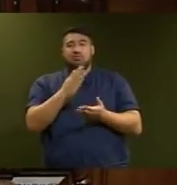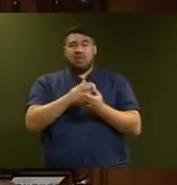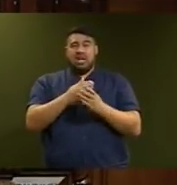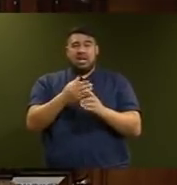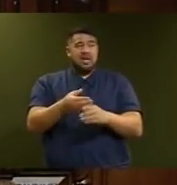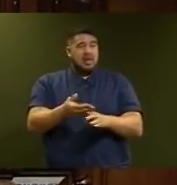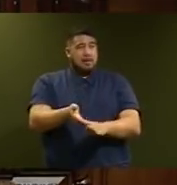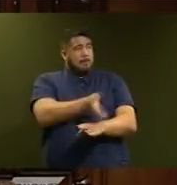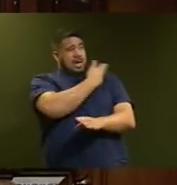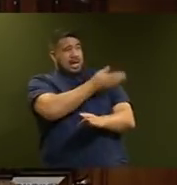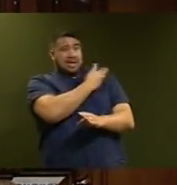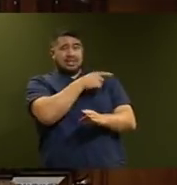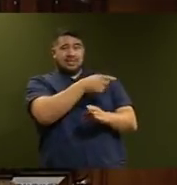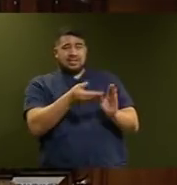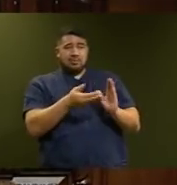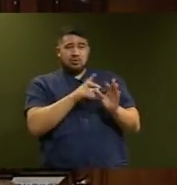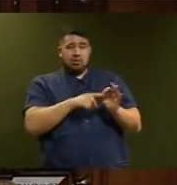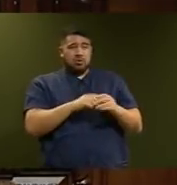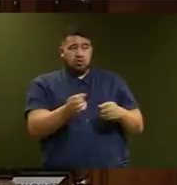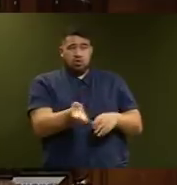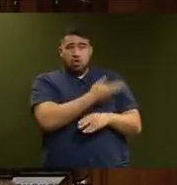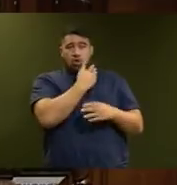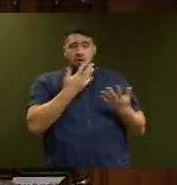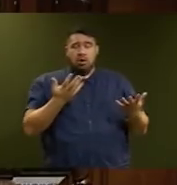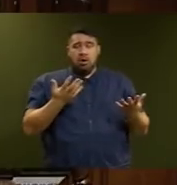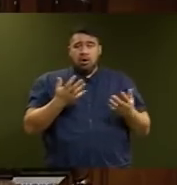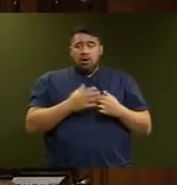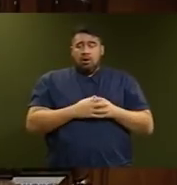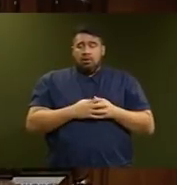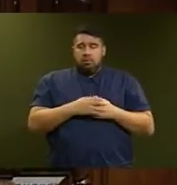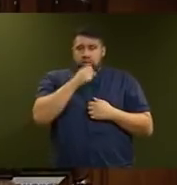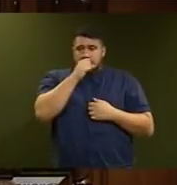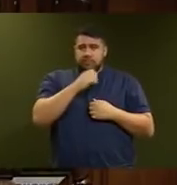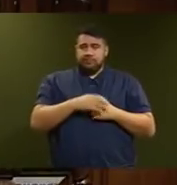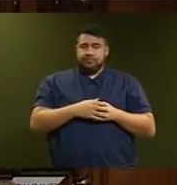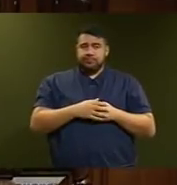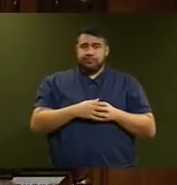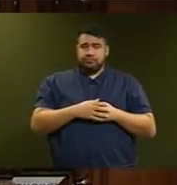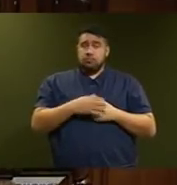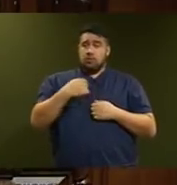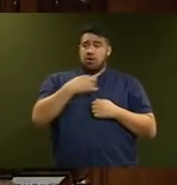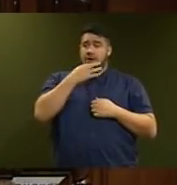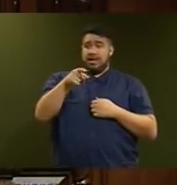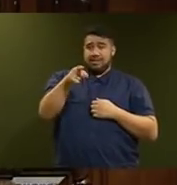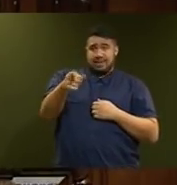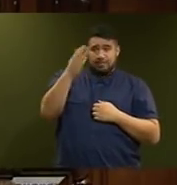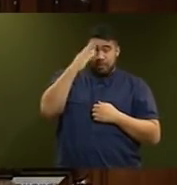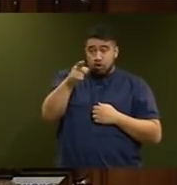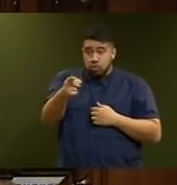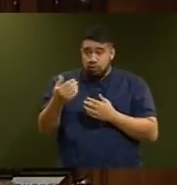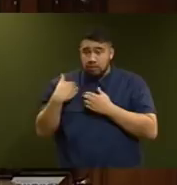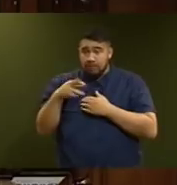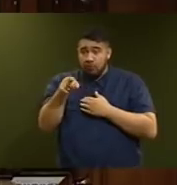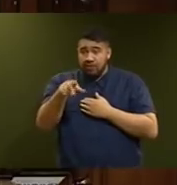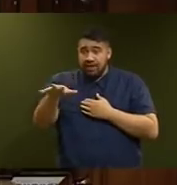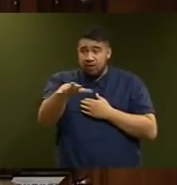supplementary question. I asked whether the Member had responsibility for the area she was being asked questions about.